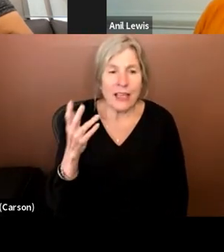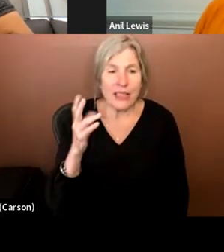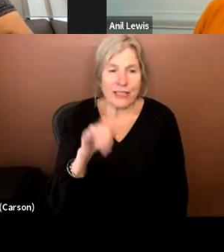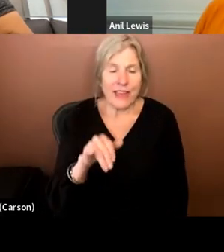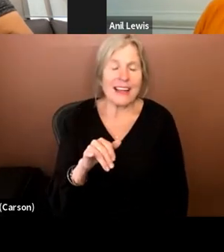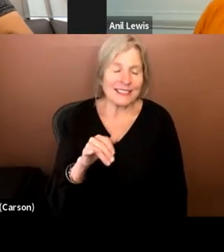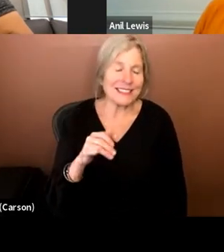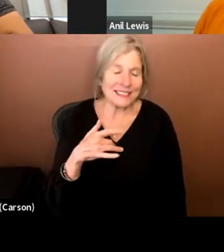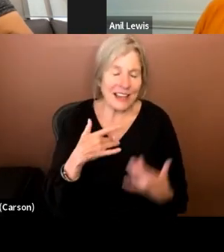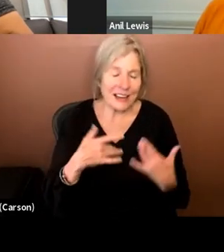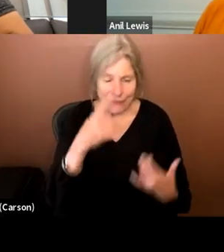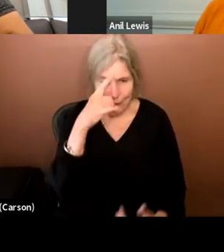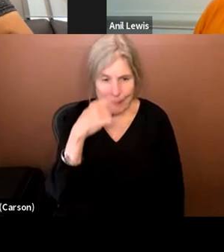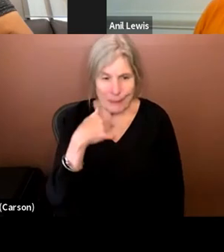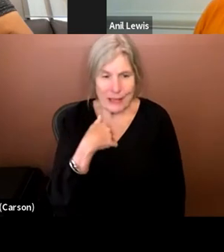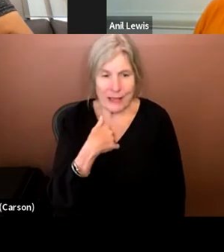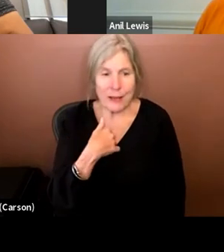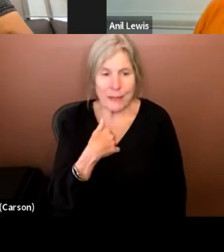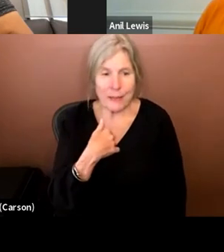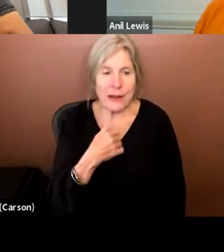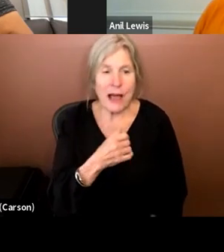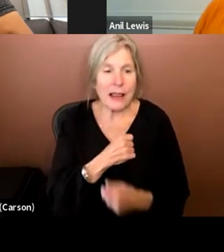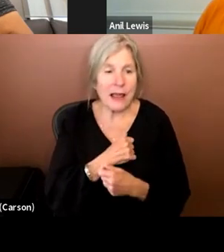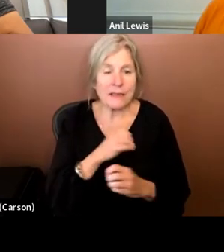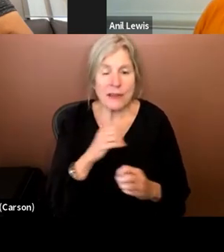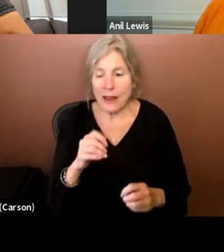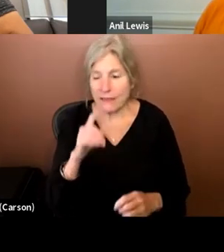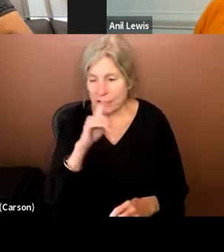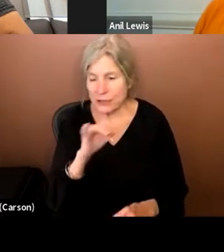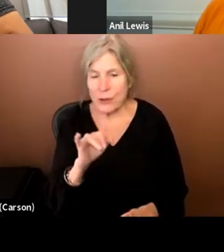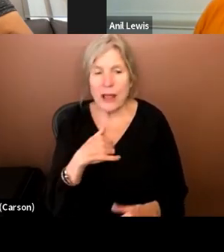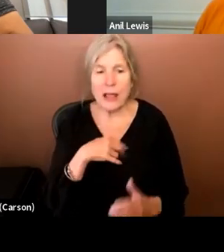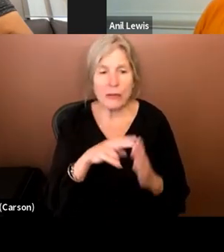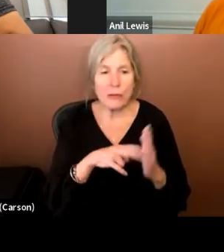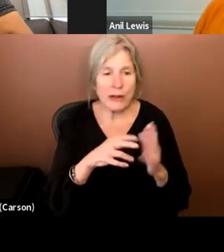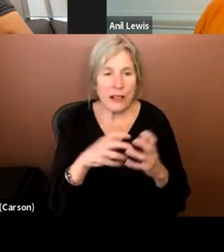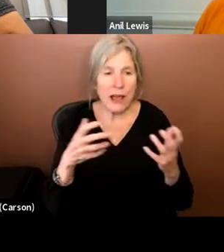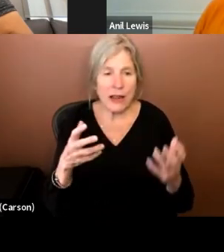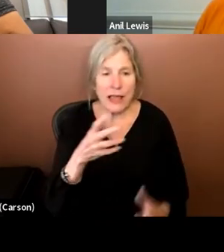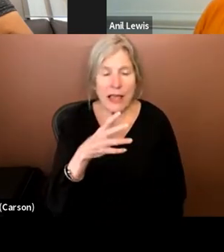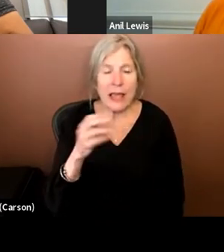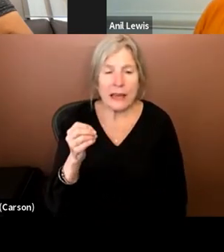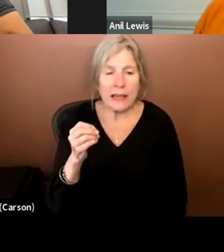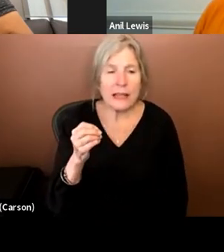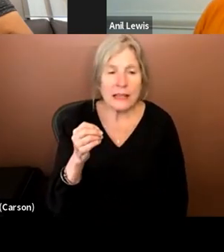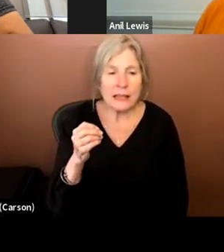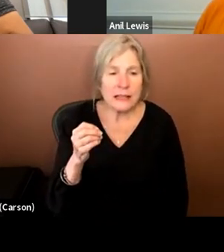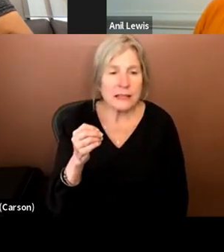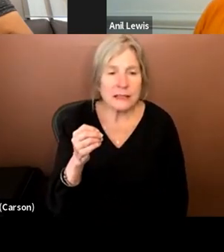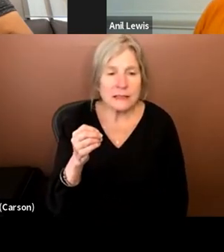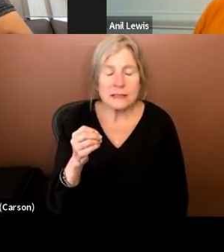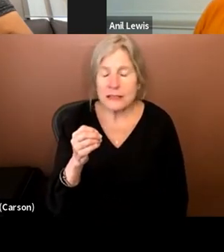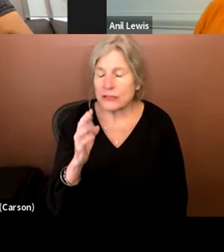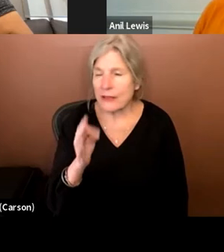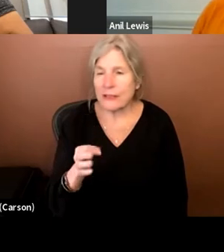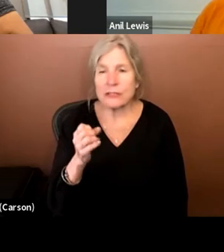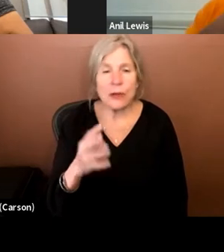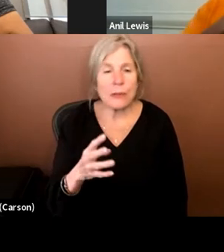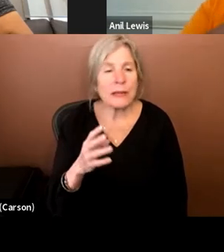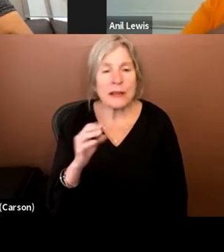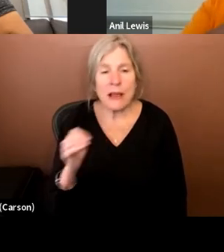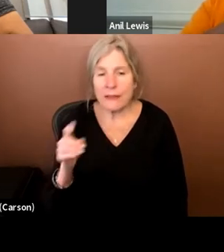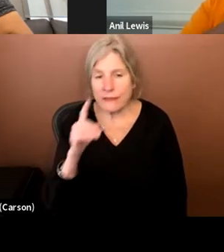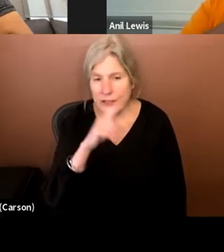excites me, but I, I, I, I love nonfiction as well. I read a lot and, uh, it's, there are definitely so many nonfiction